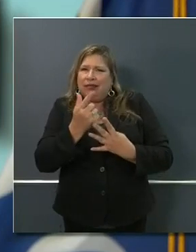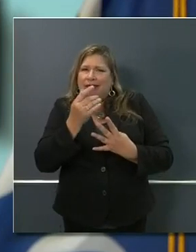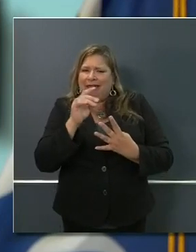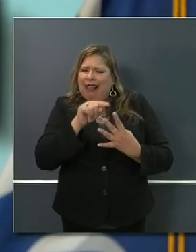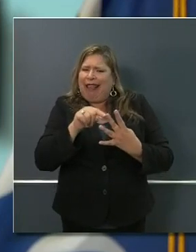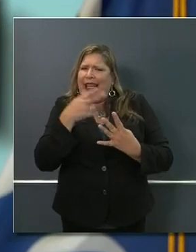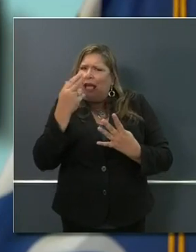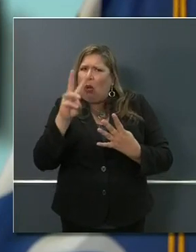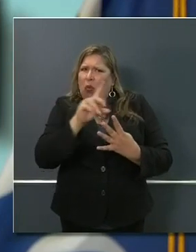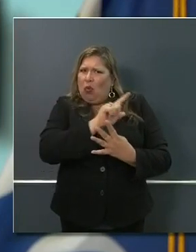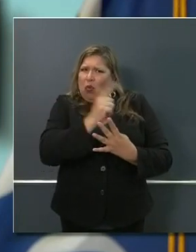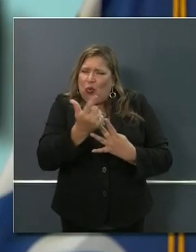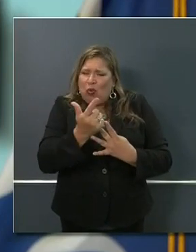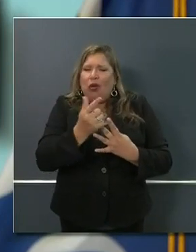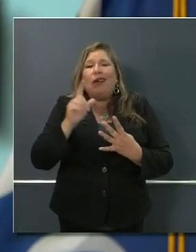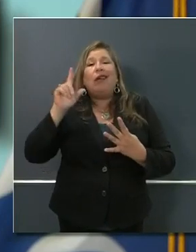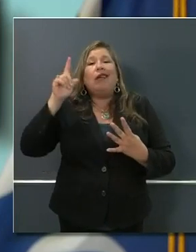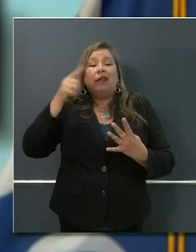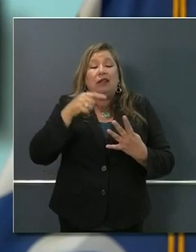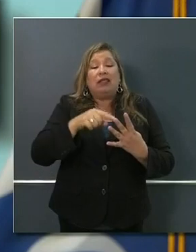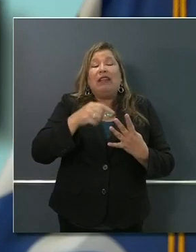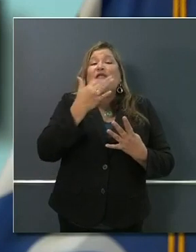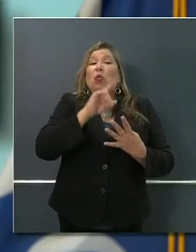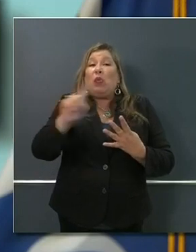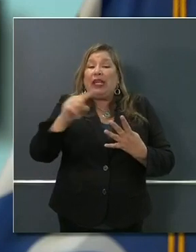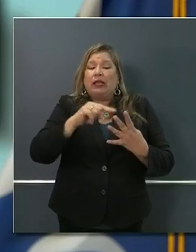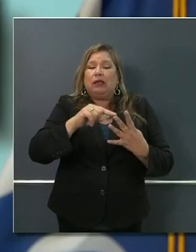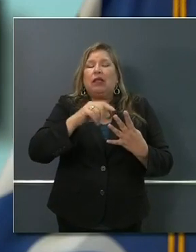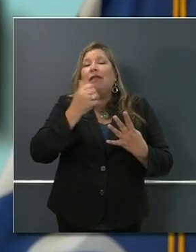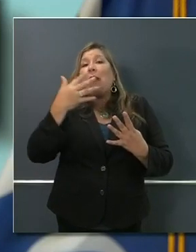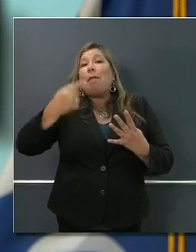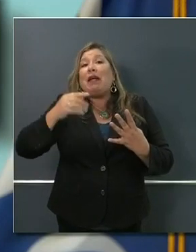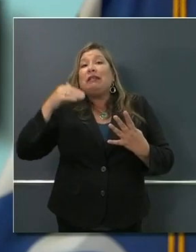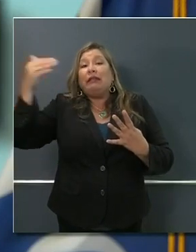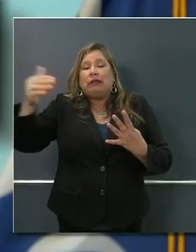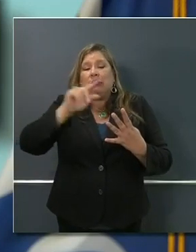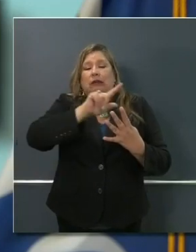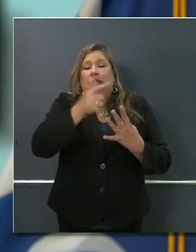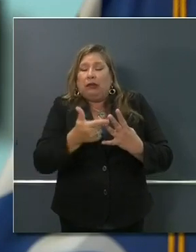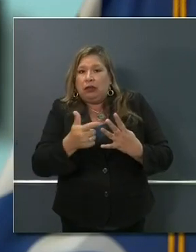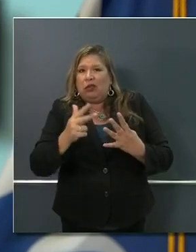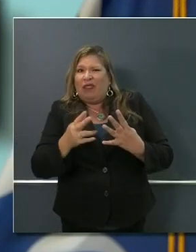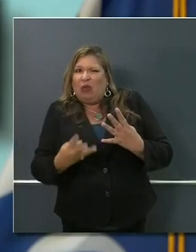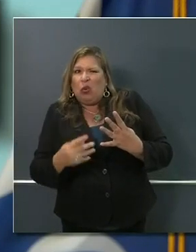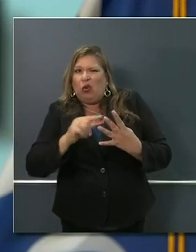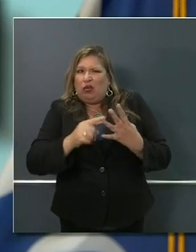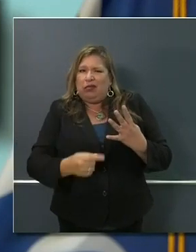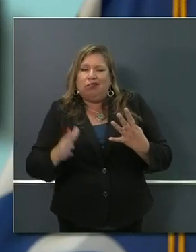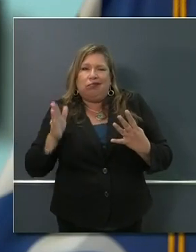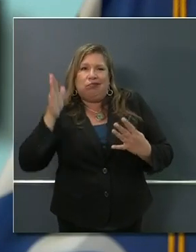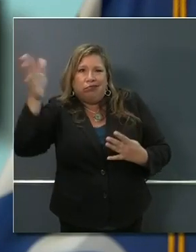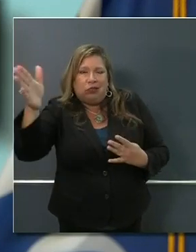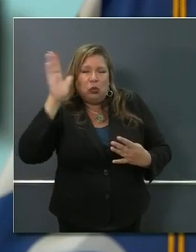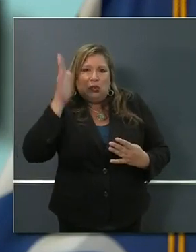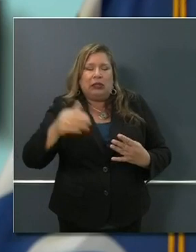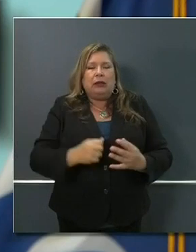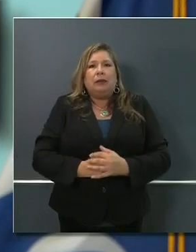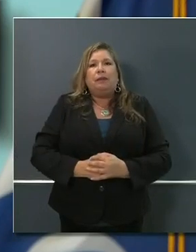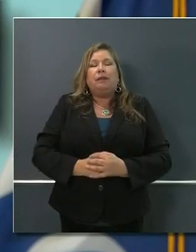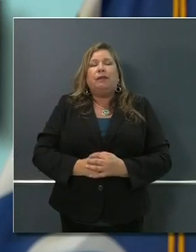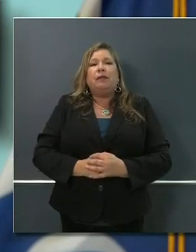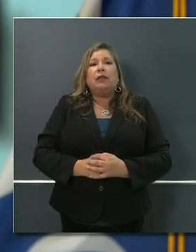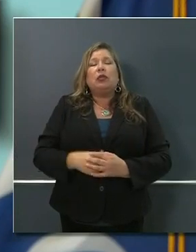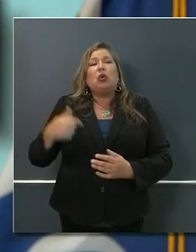phase three and four being months, not weeks. One of the critical indicators that